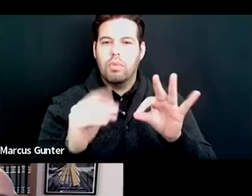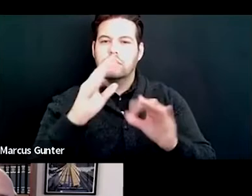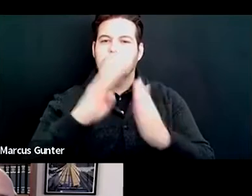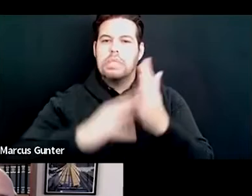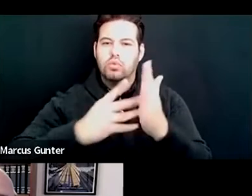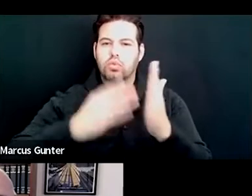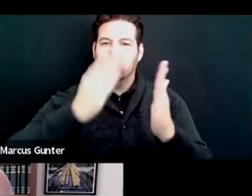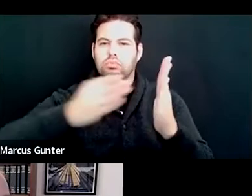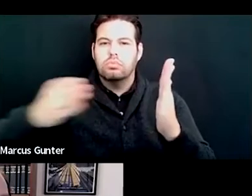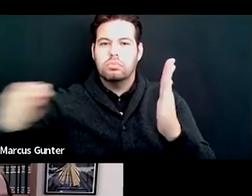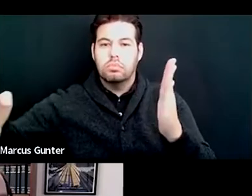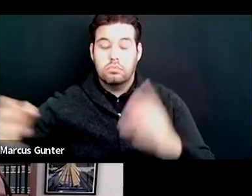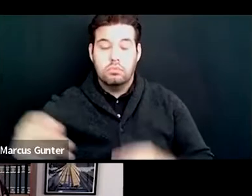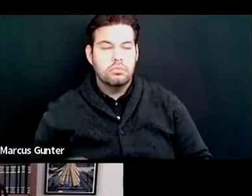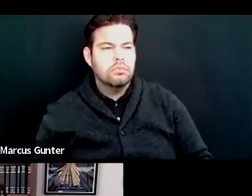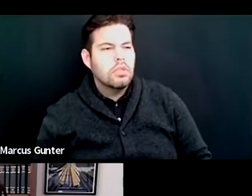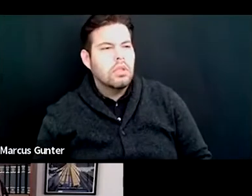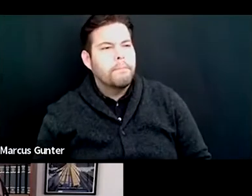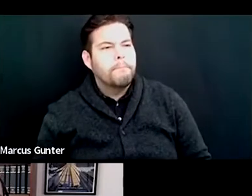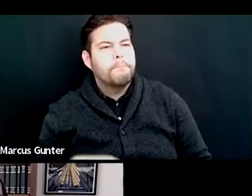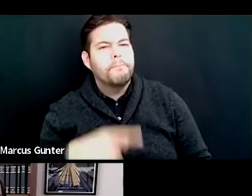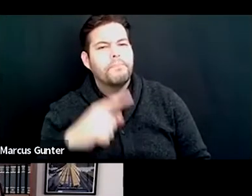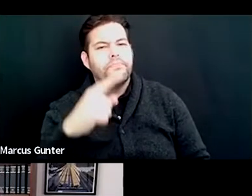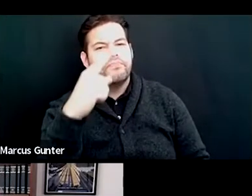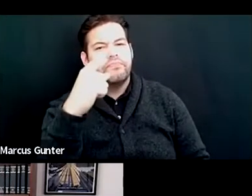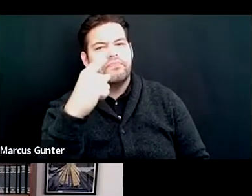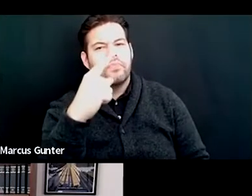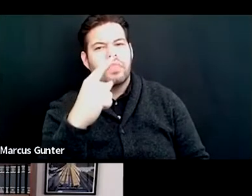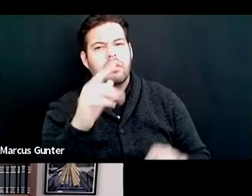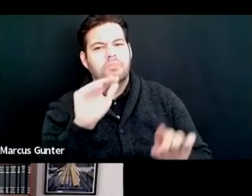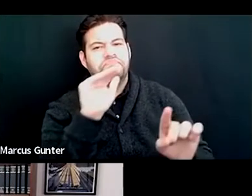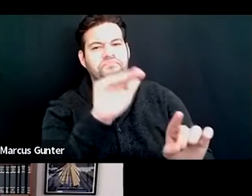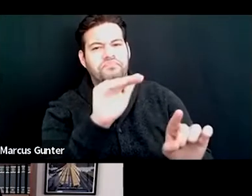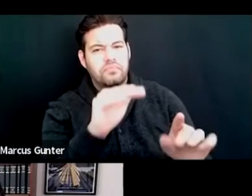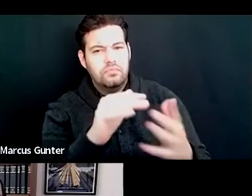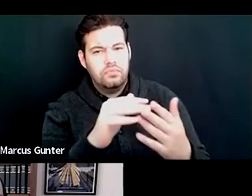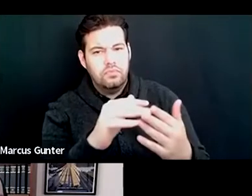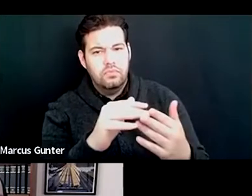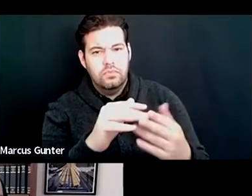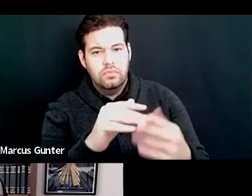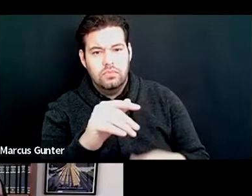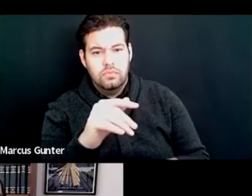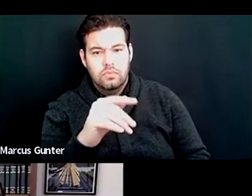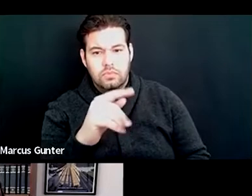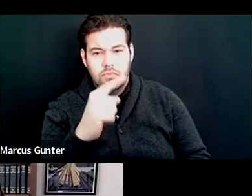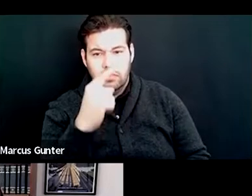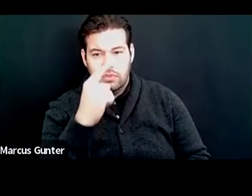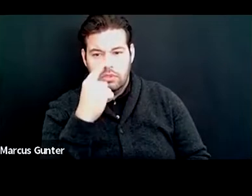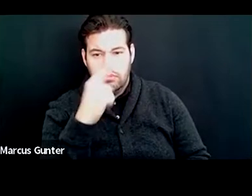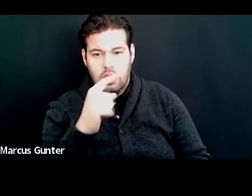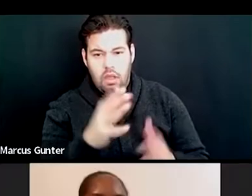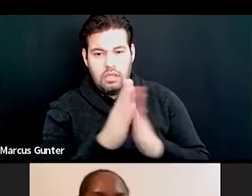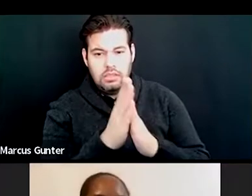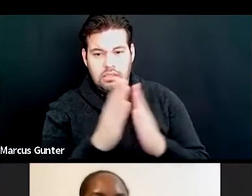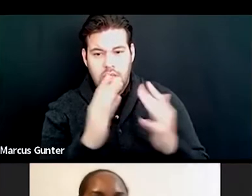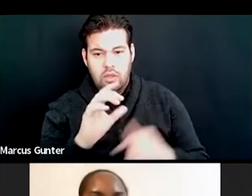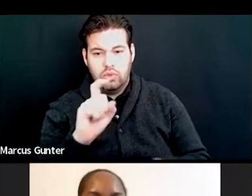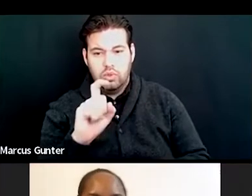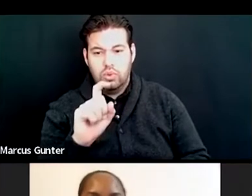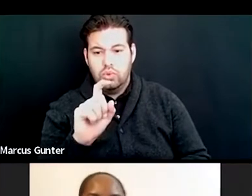Is, is that, um, can I, Susanna right now just put you on the spot and ask if that's something